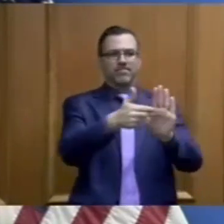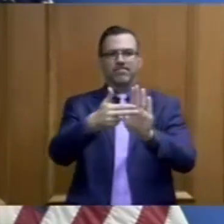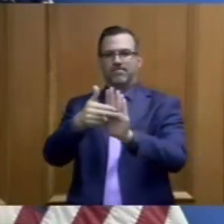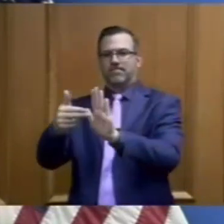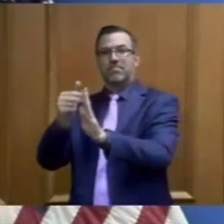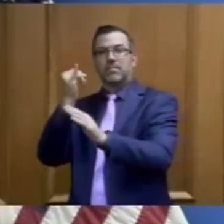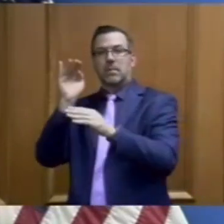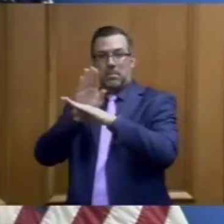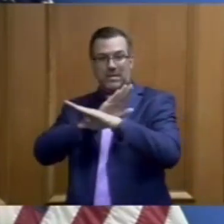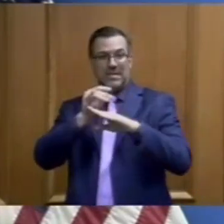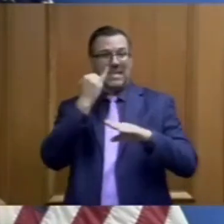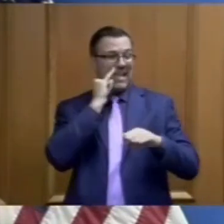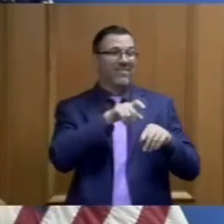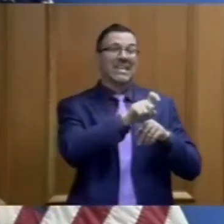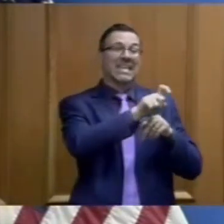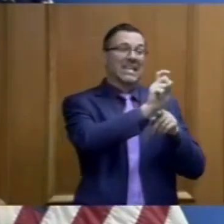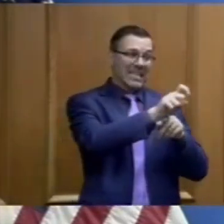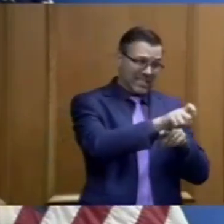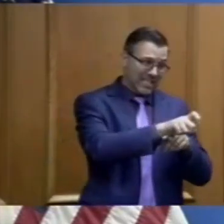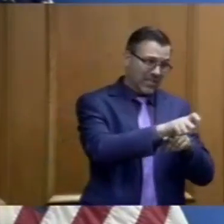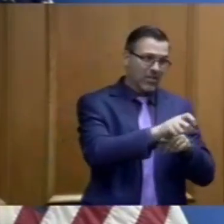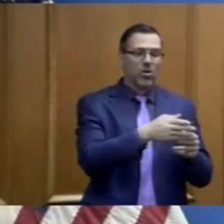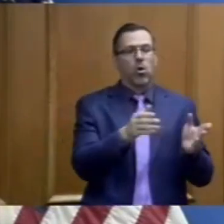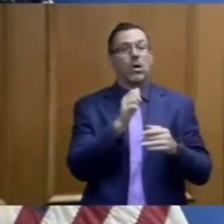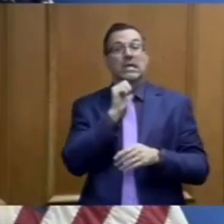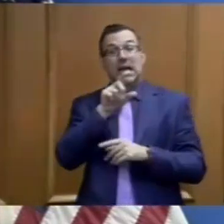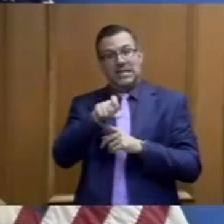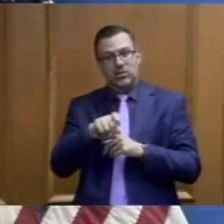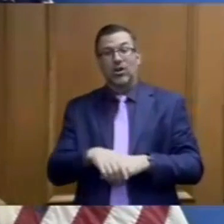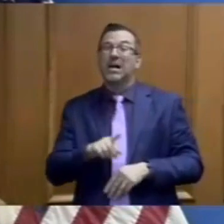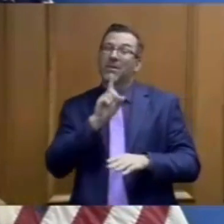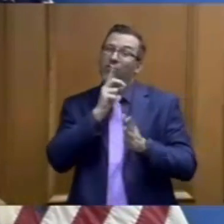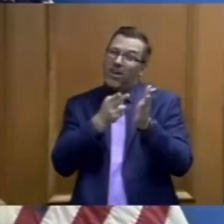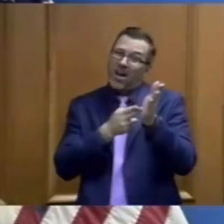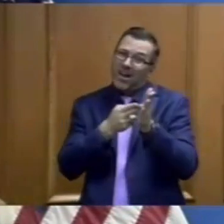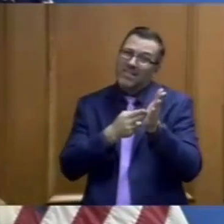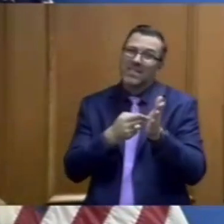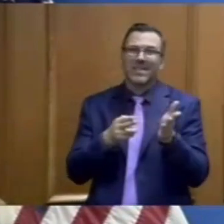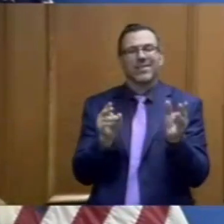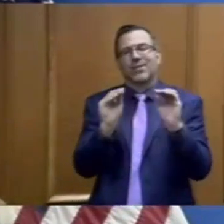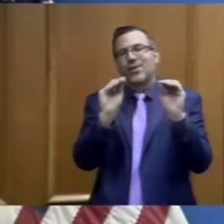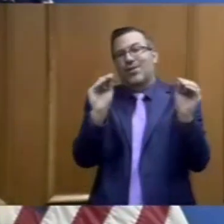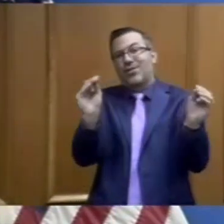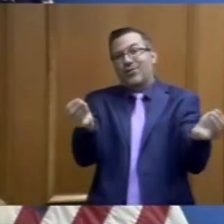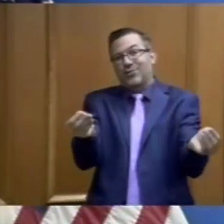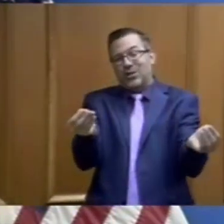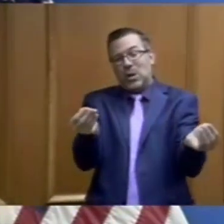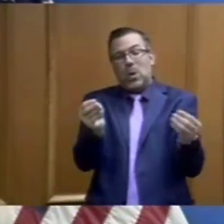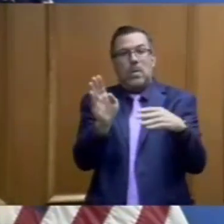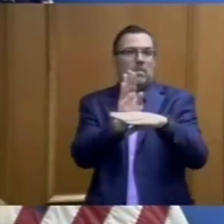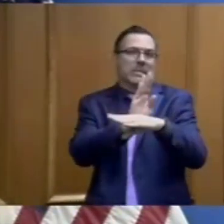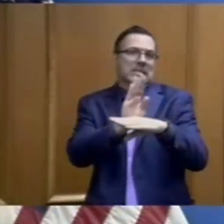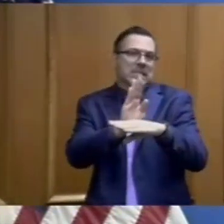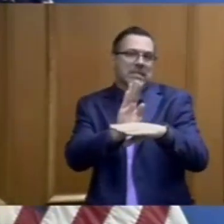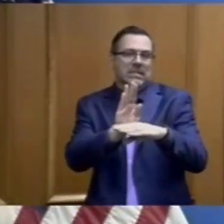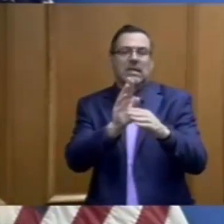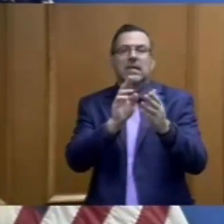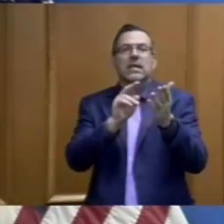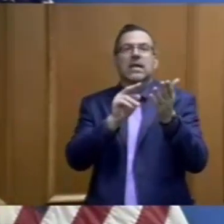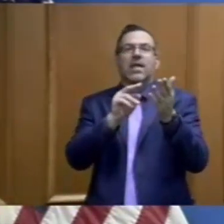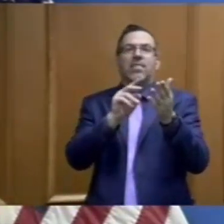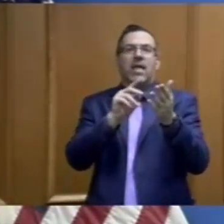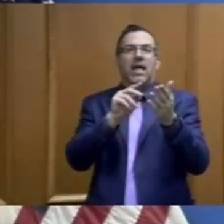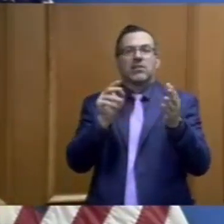non-essential. There's really no business in our state that is non-essential to the economy of